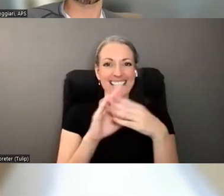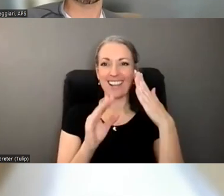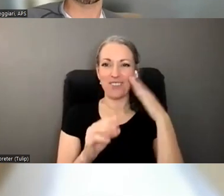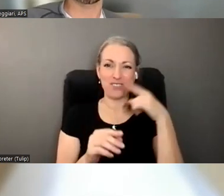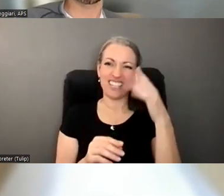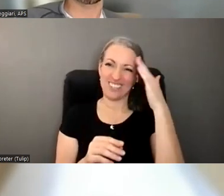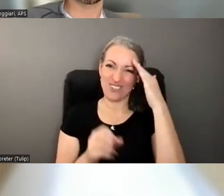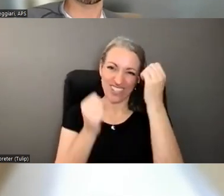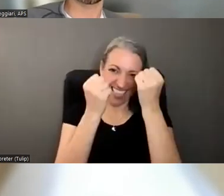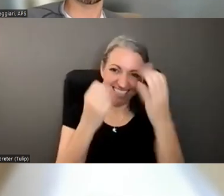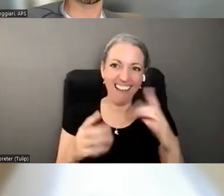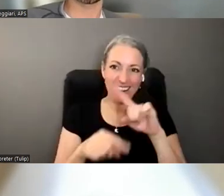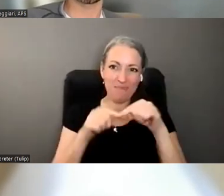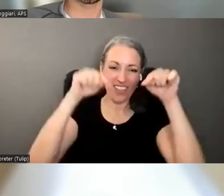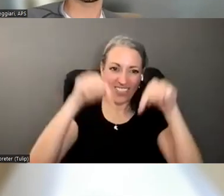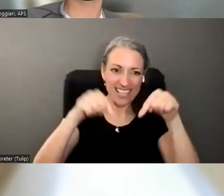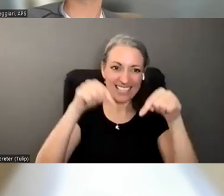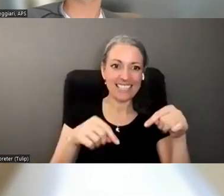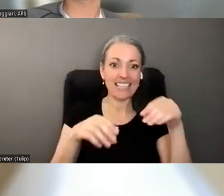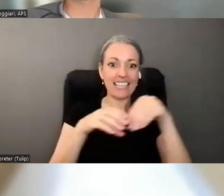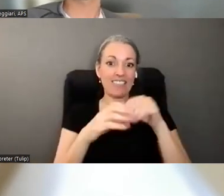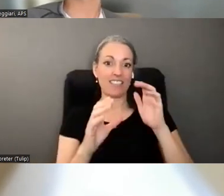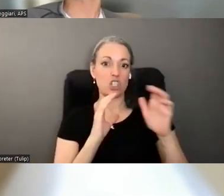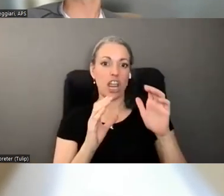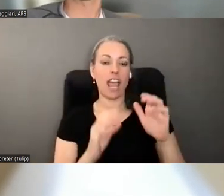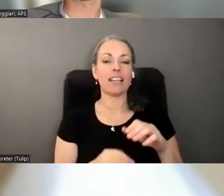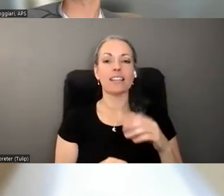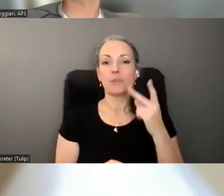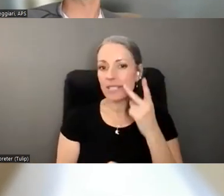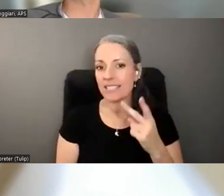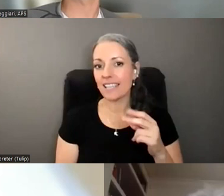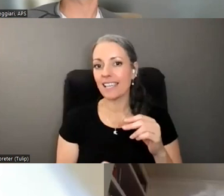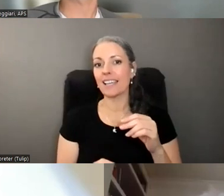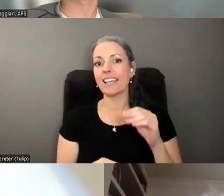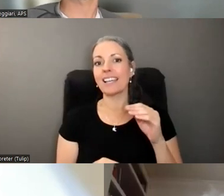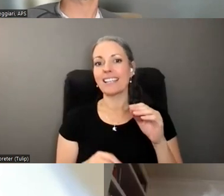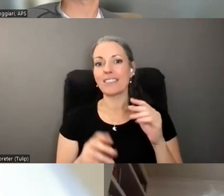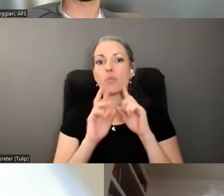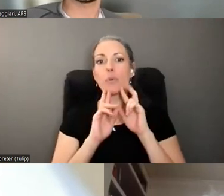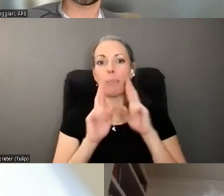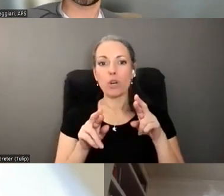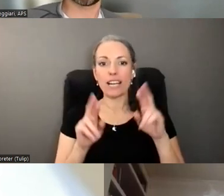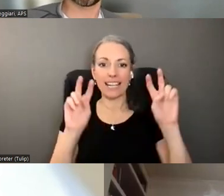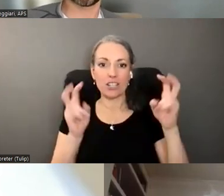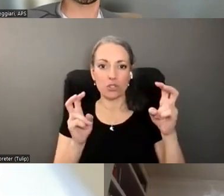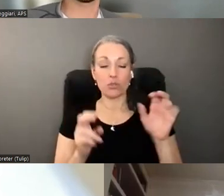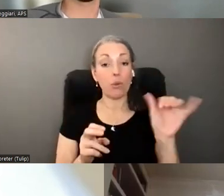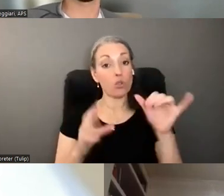this and I put in the chat there's a current bill on the reporting issues but I'd also like to highlight that